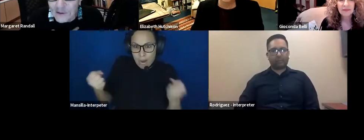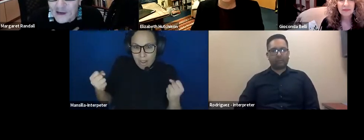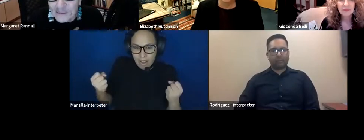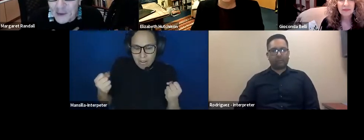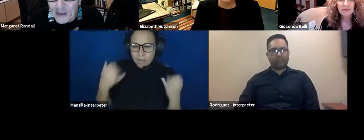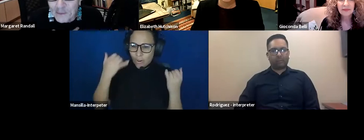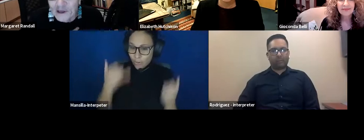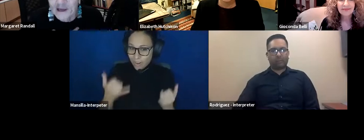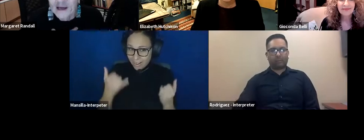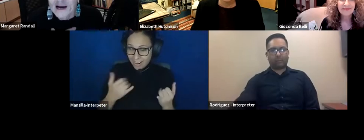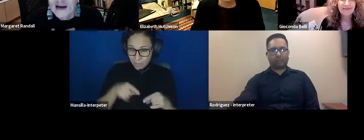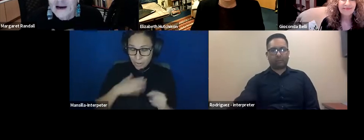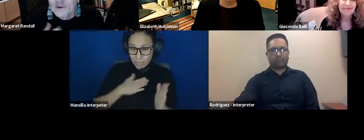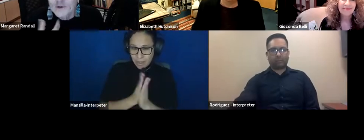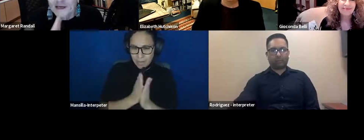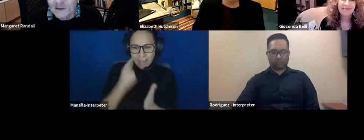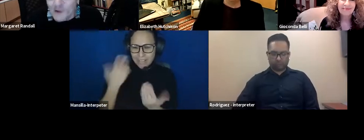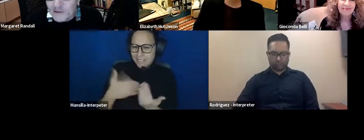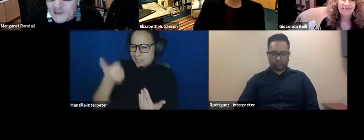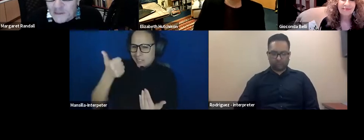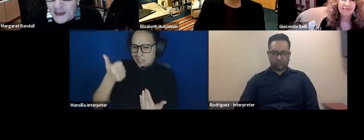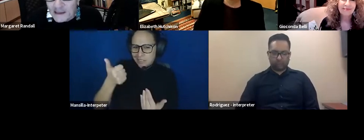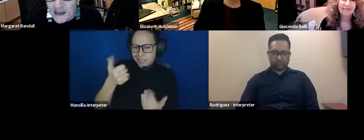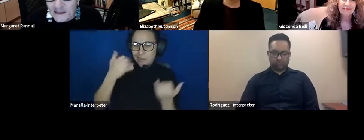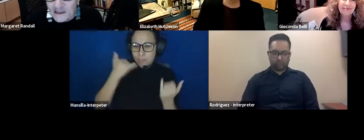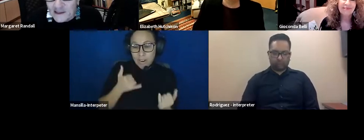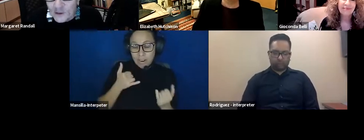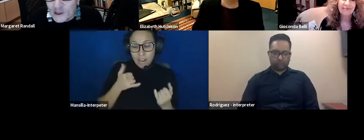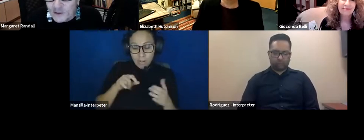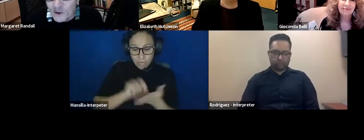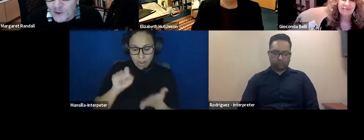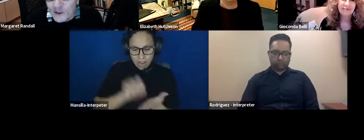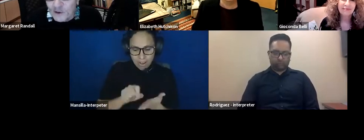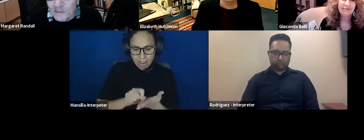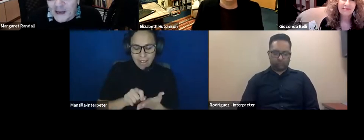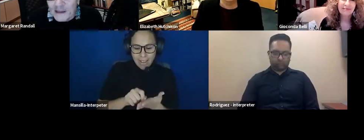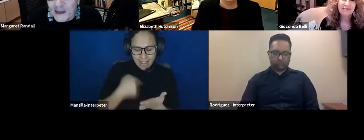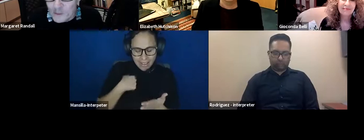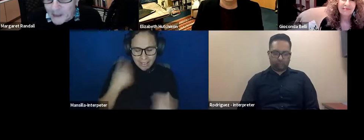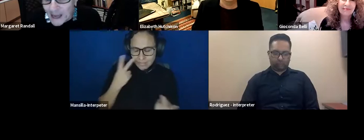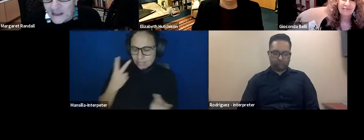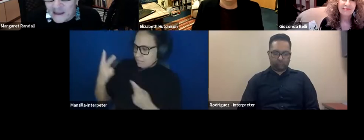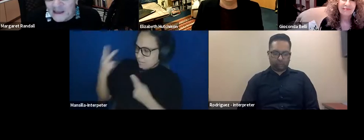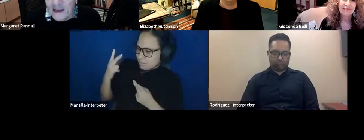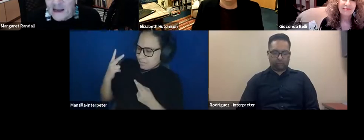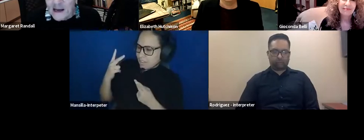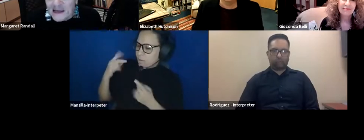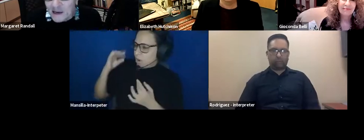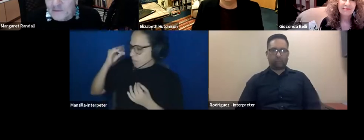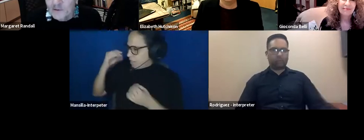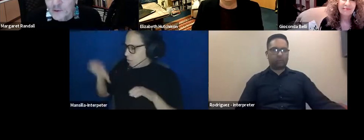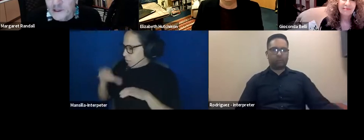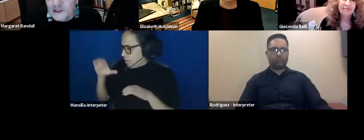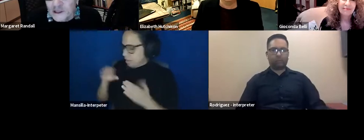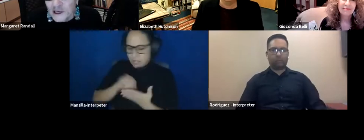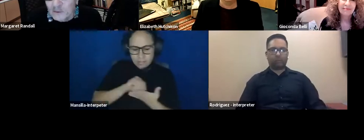now. In my book, uh, I'm doing it in retrospect, and so much of what we thought back then or began to think has